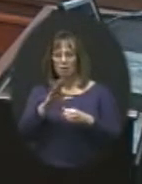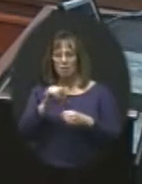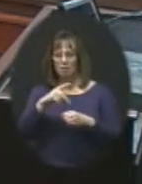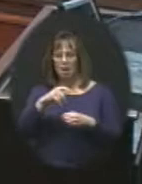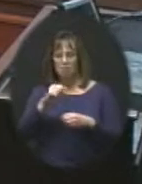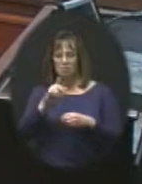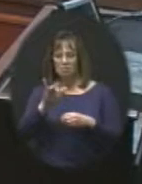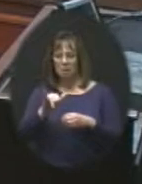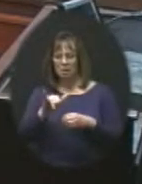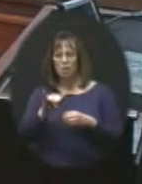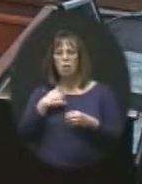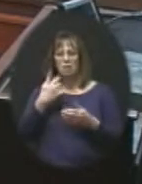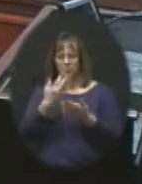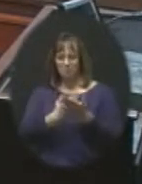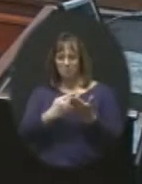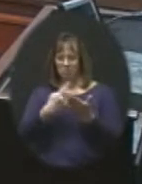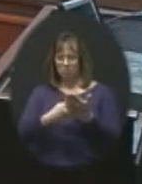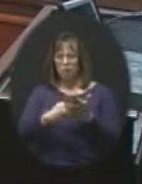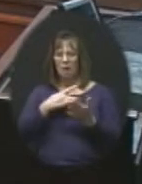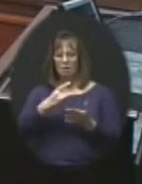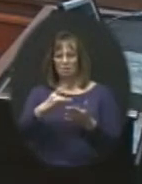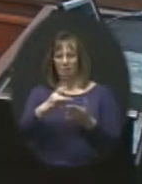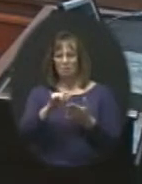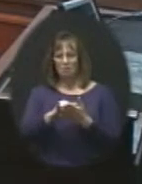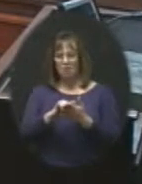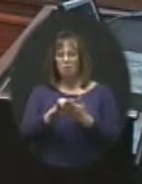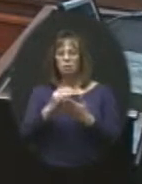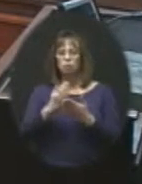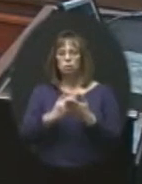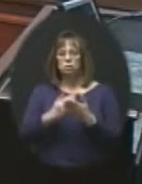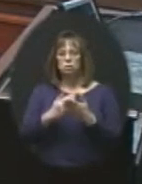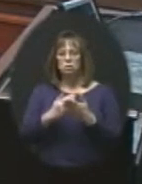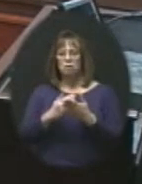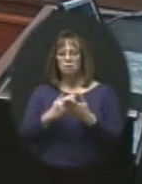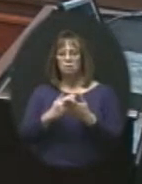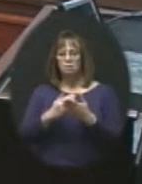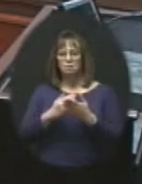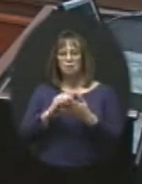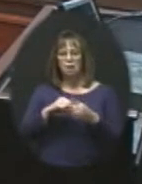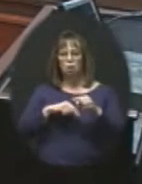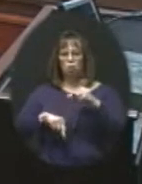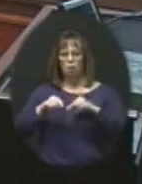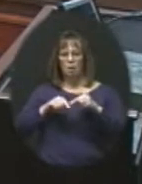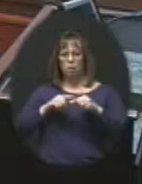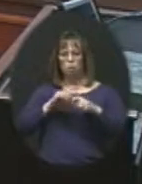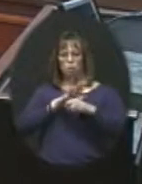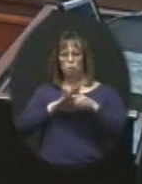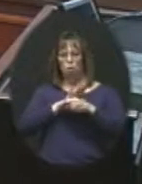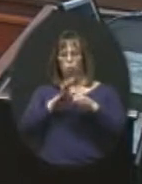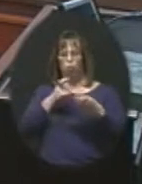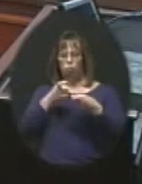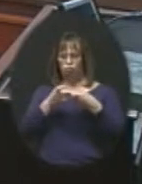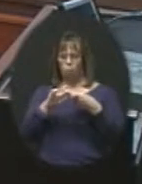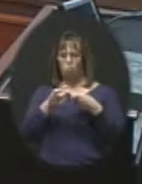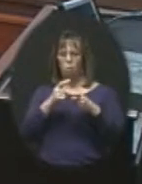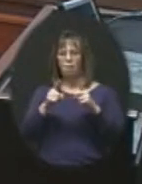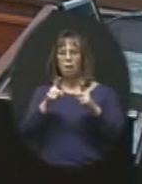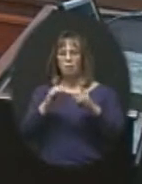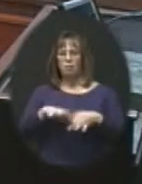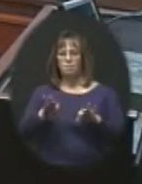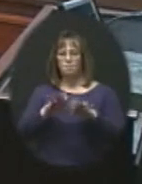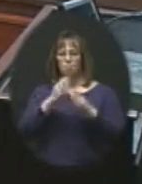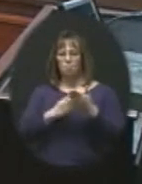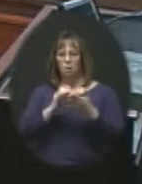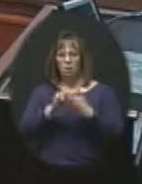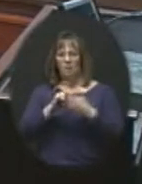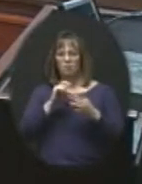again, had some discussions about this. Again, like the fact or there was a consensus of the fact that it goes back to local control. But the big part of this was